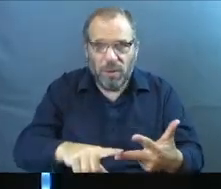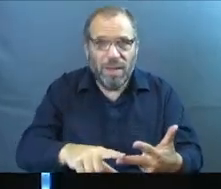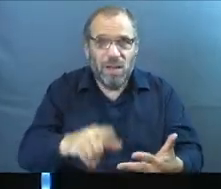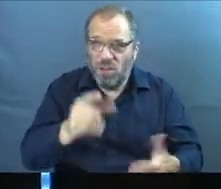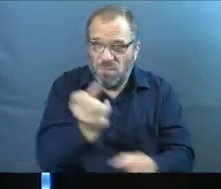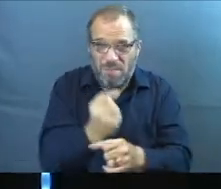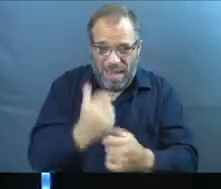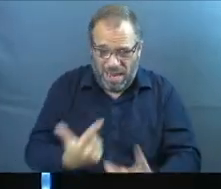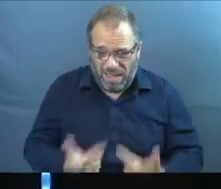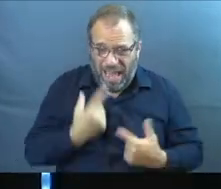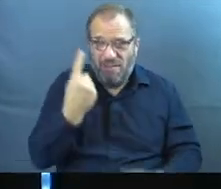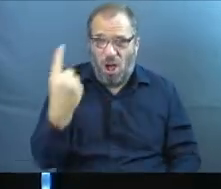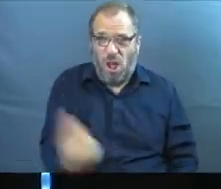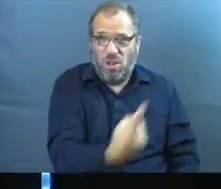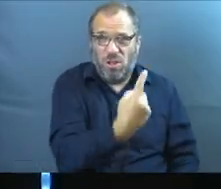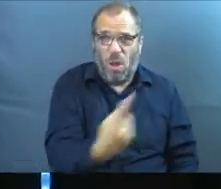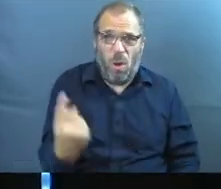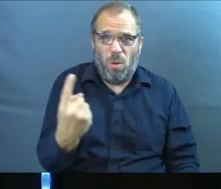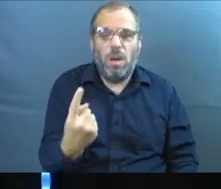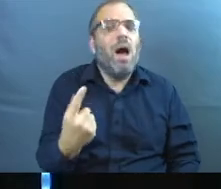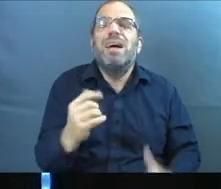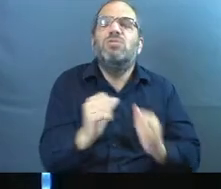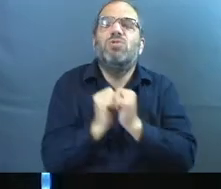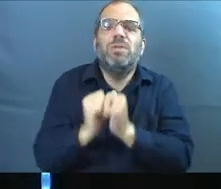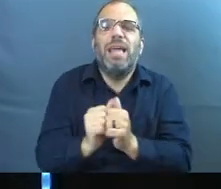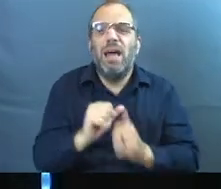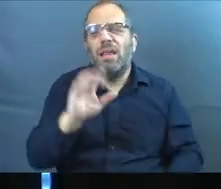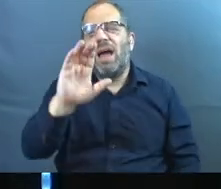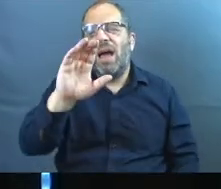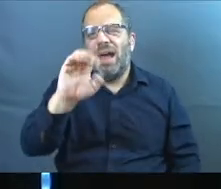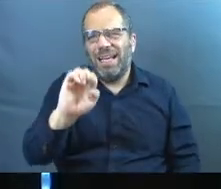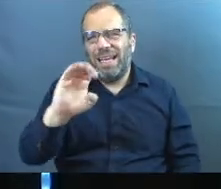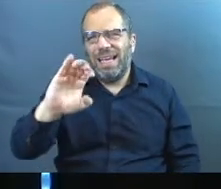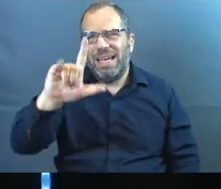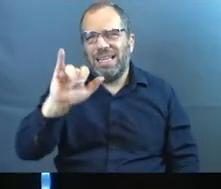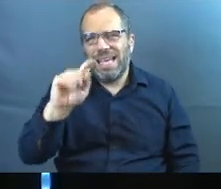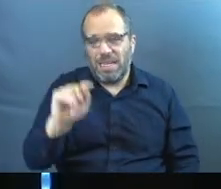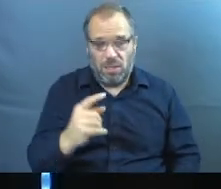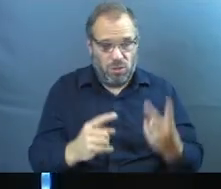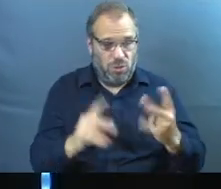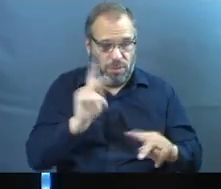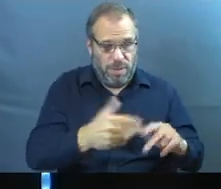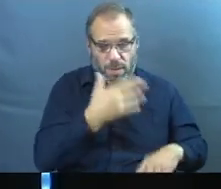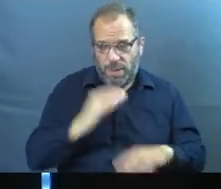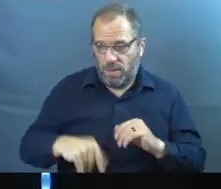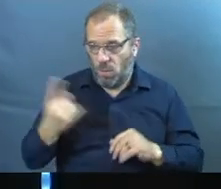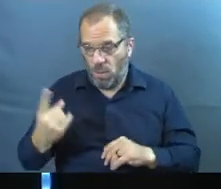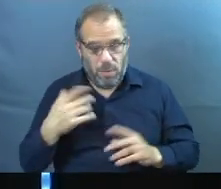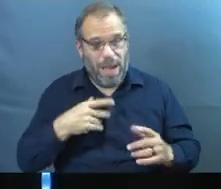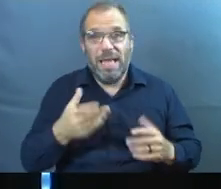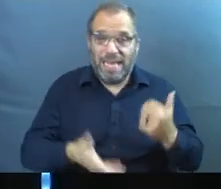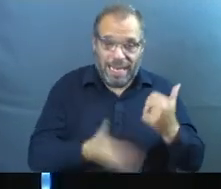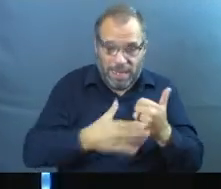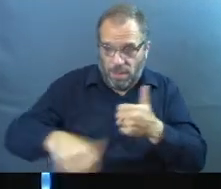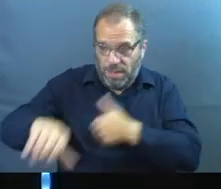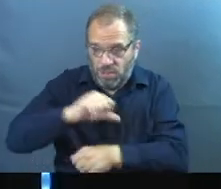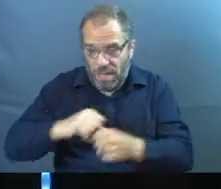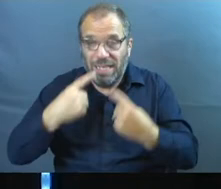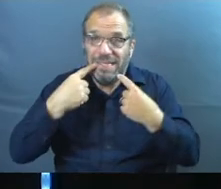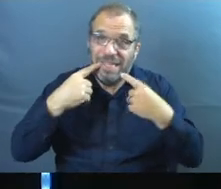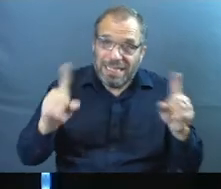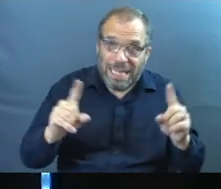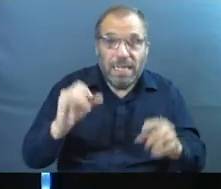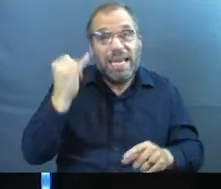not created to do life alone. We were made to do life together. Ecclesiastes 4, 9 through 12, two people are better off than one for they can help each other